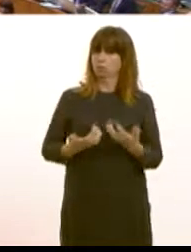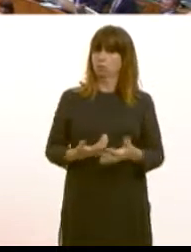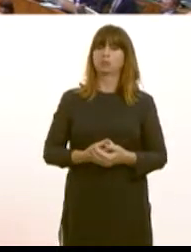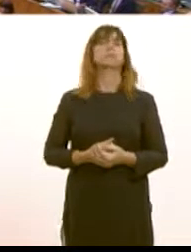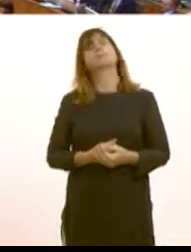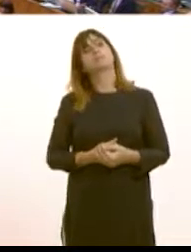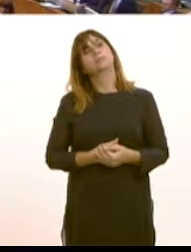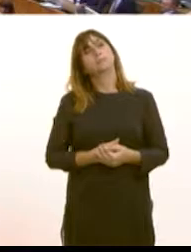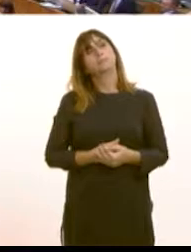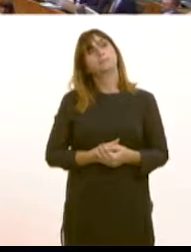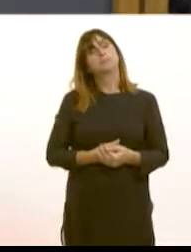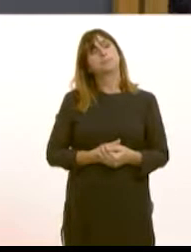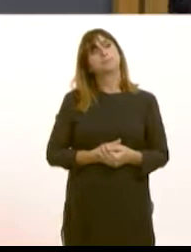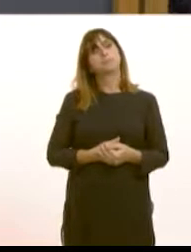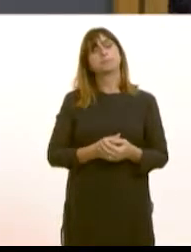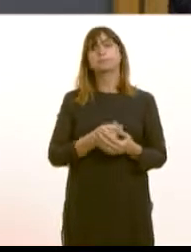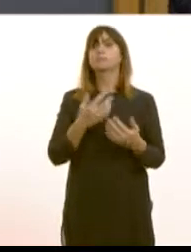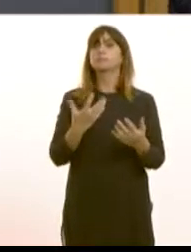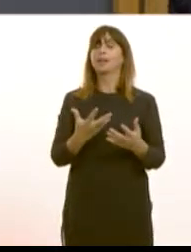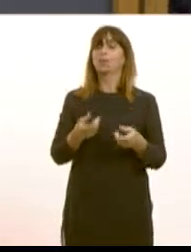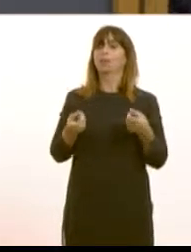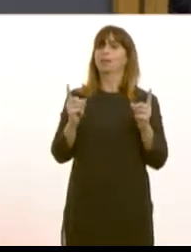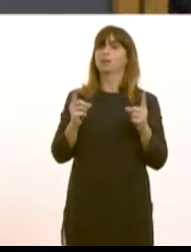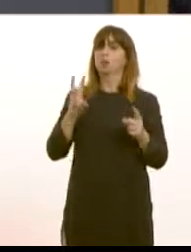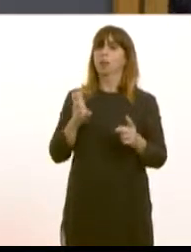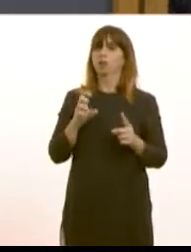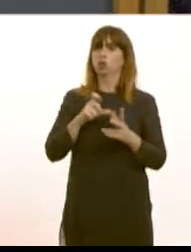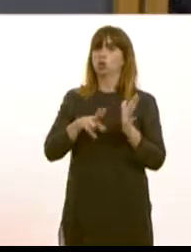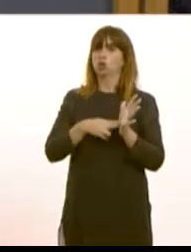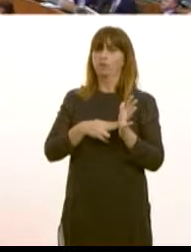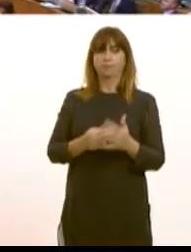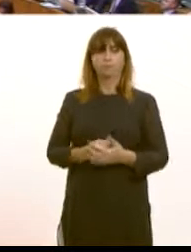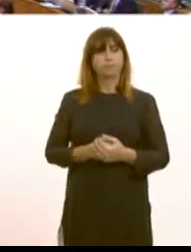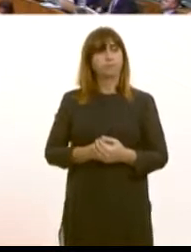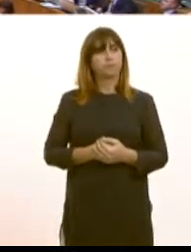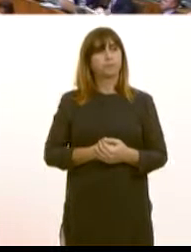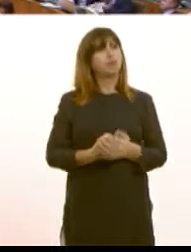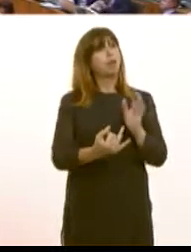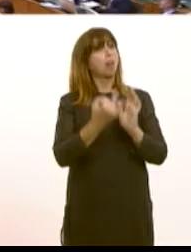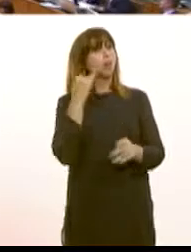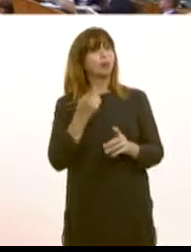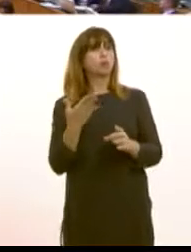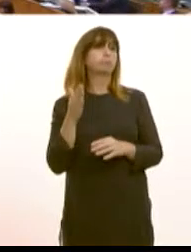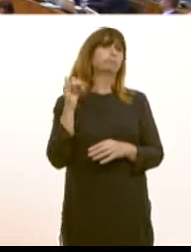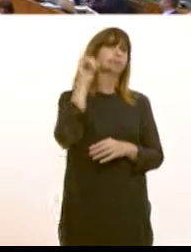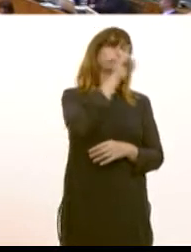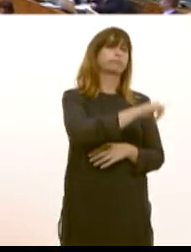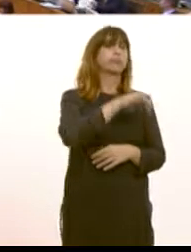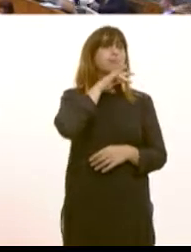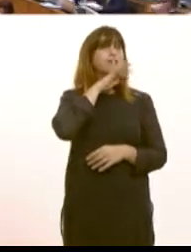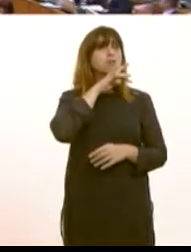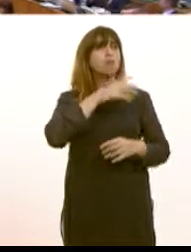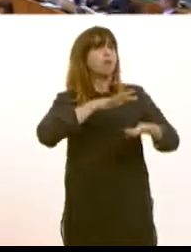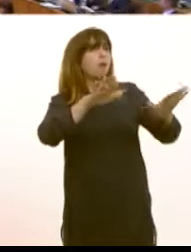Leader of the Welsh Conservatives Andrew Artie Davies. First Minister, last week you were in America promoting what Wales has to offer to